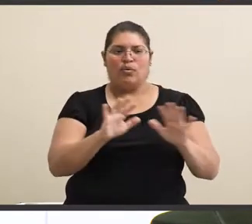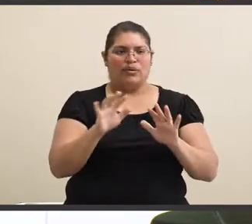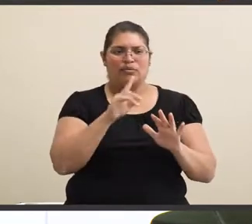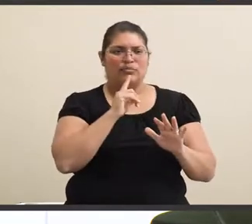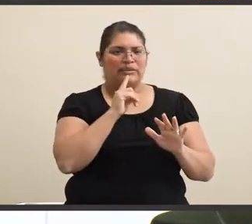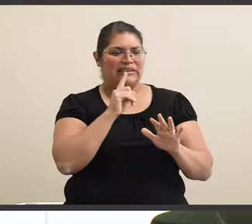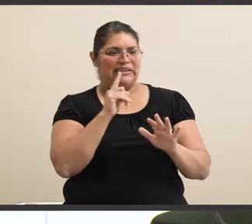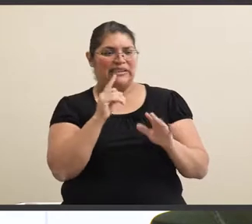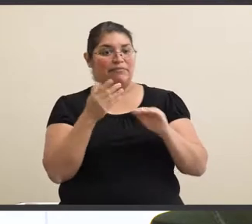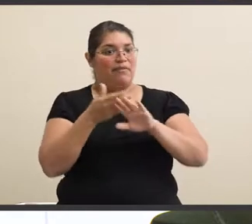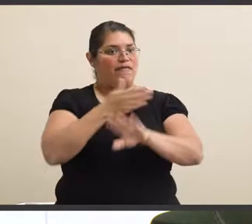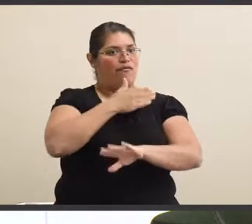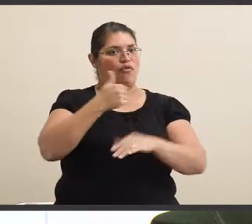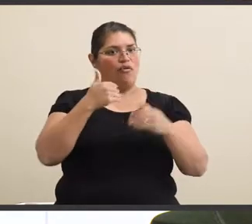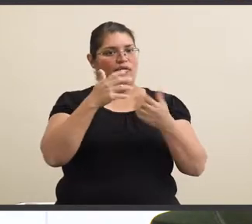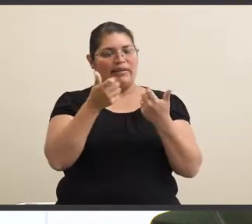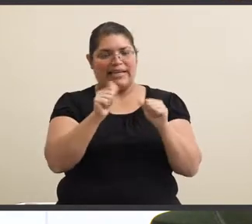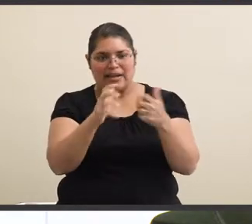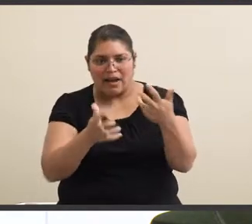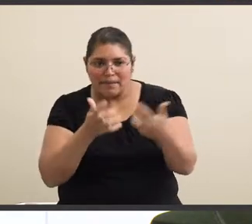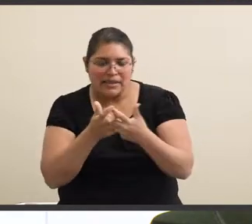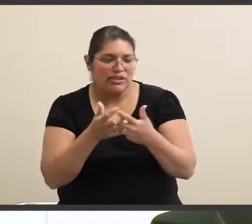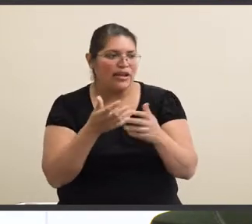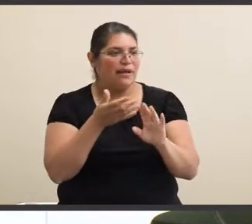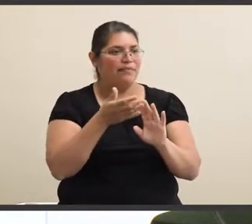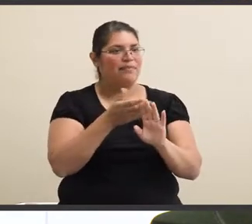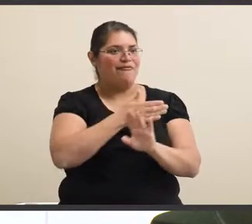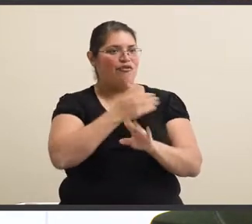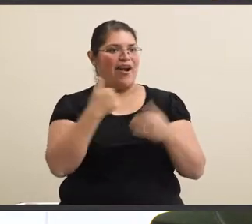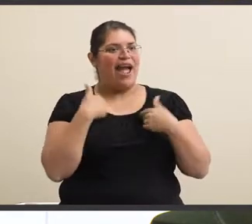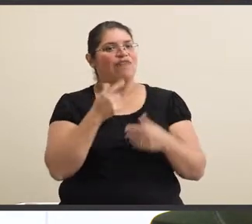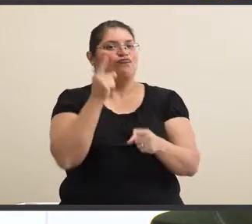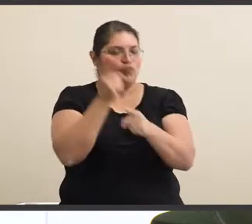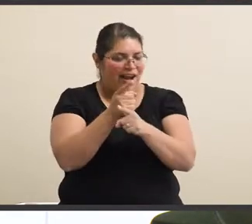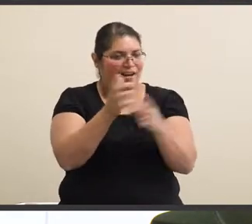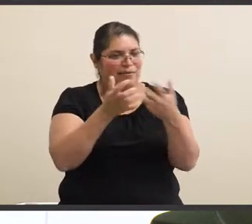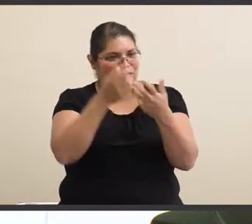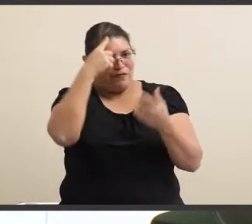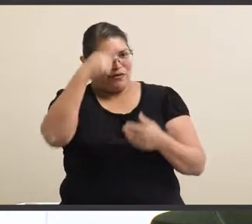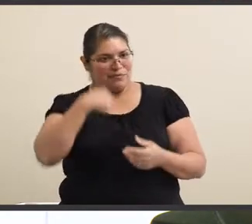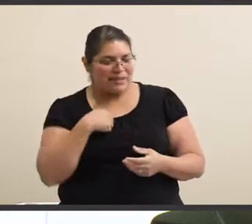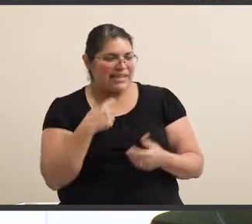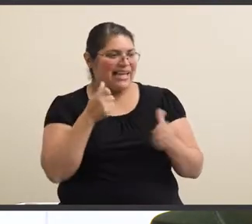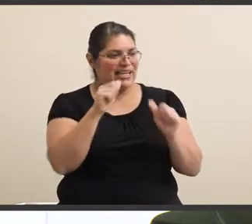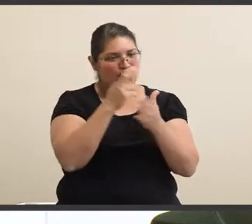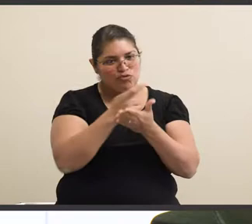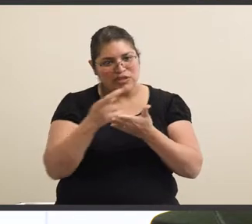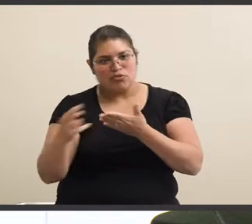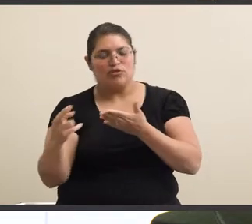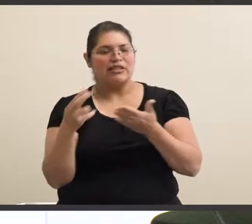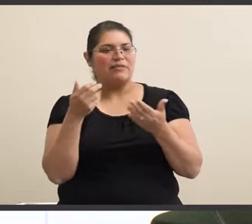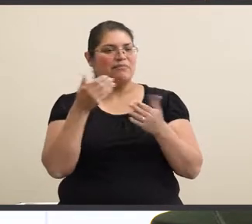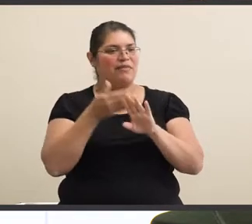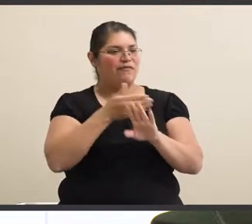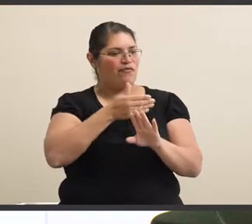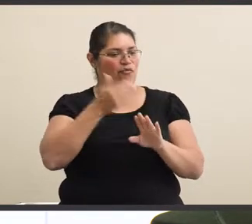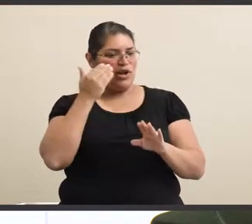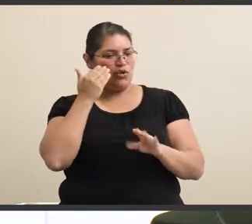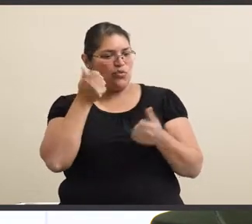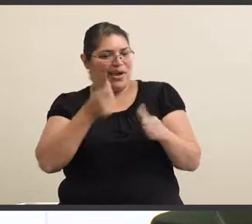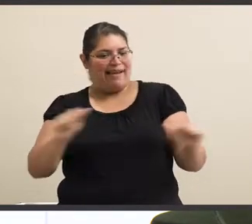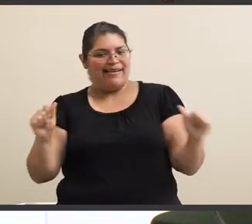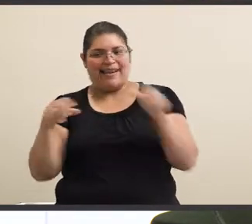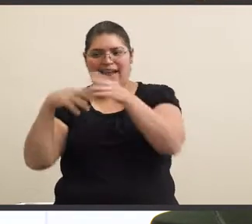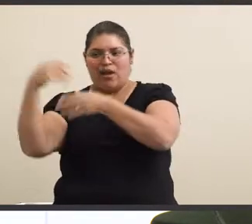way before I had any accommodations or the right accommodations for me or any resources before I knew of any outside programs